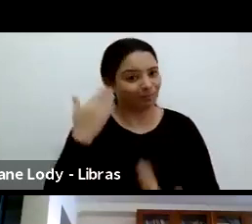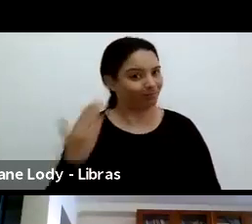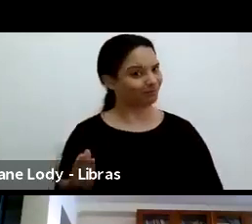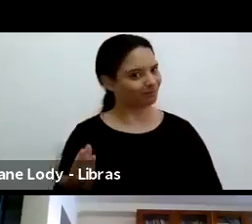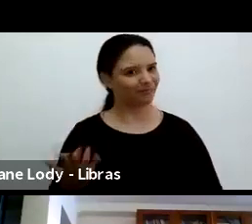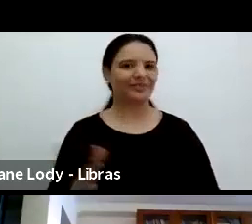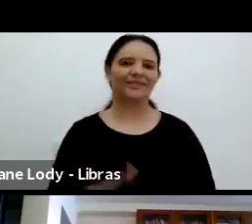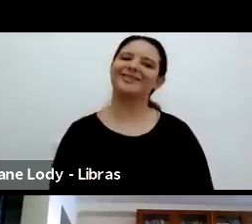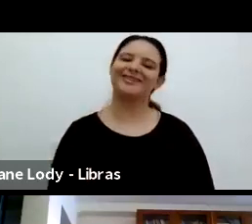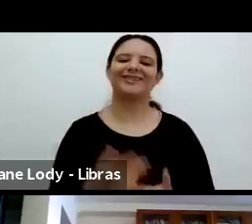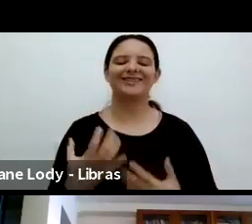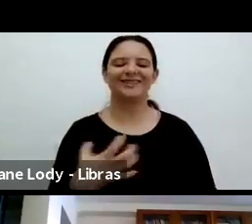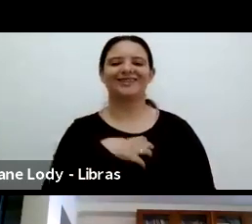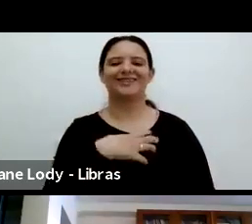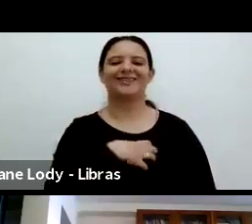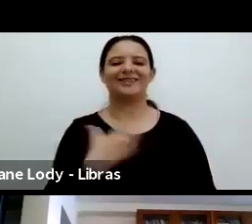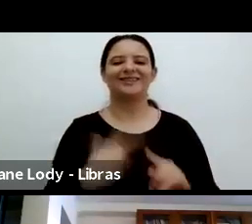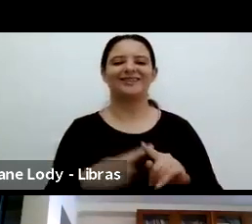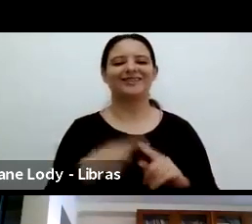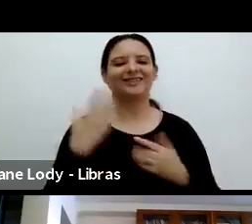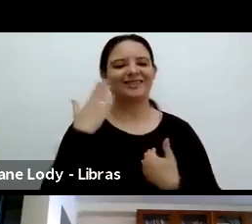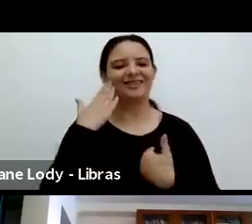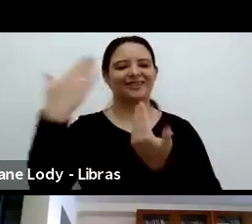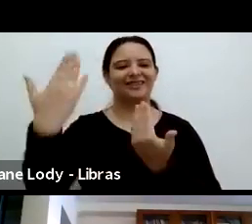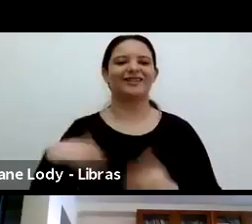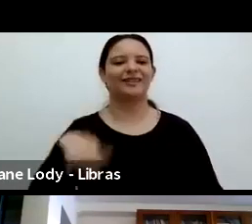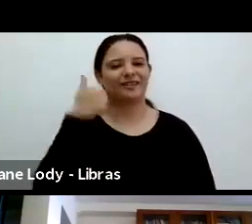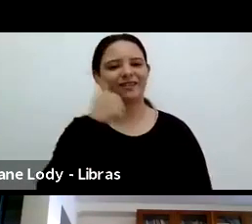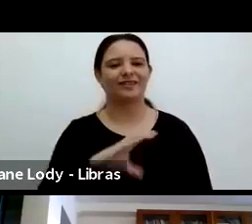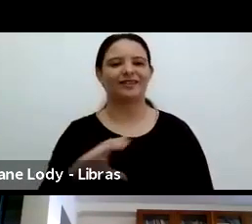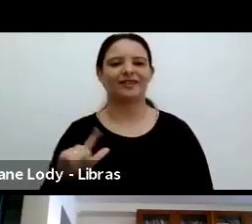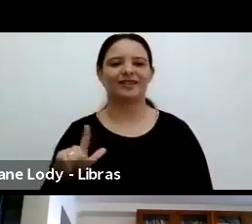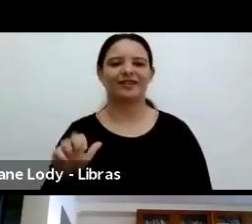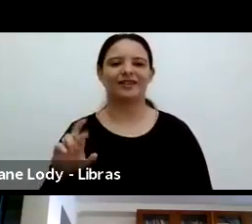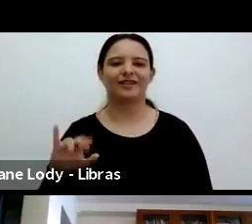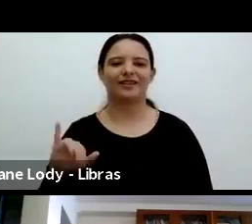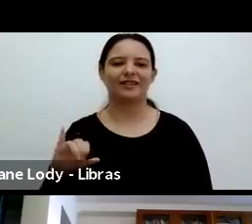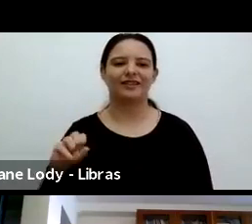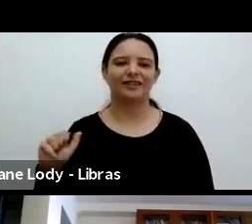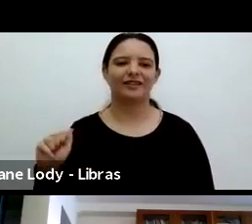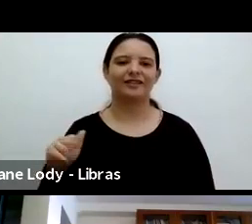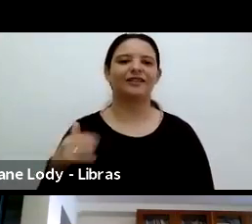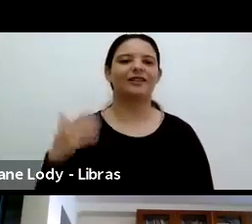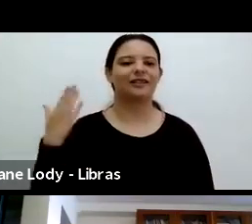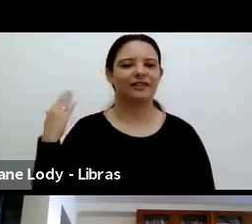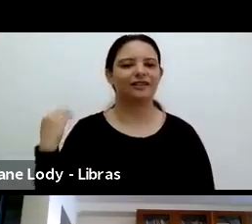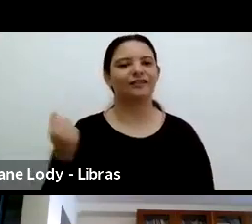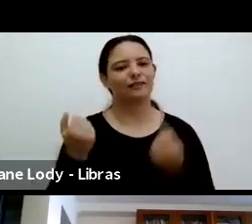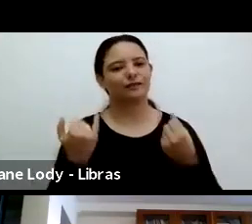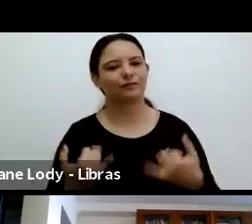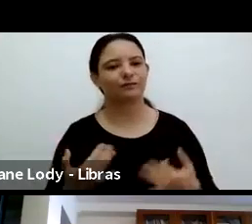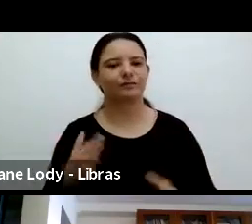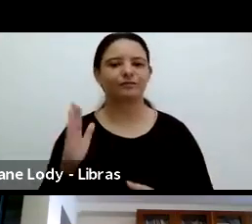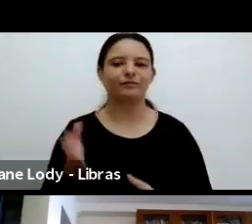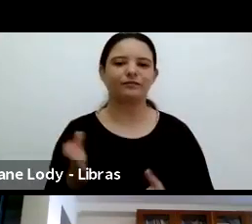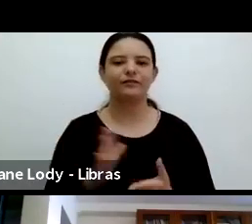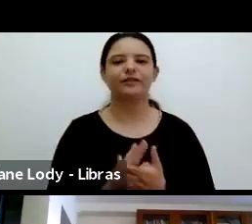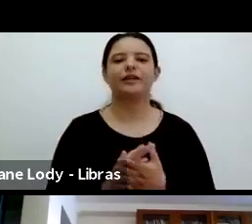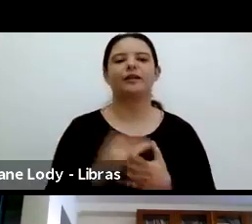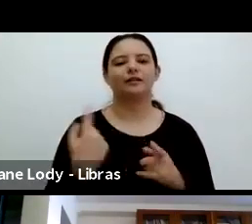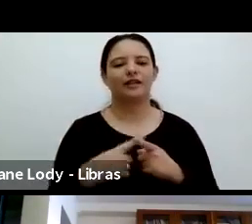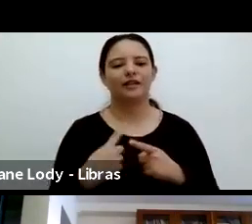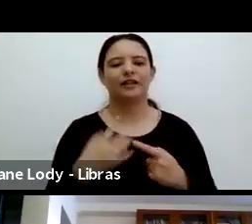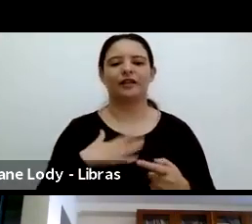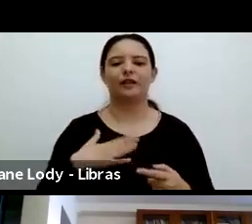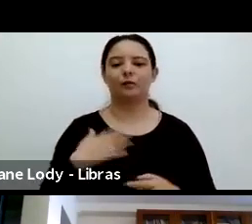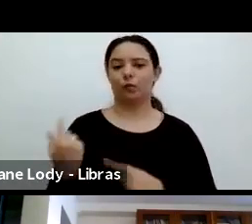much because as we have said here before, this is not an activity that I organize alone. It's organized